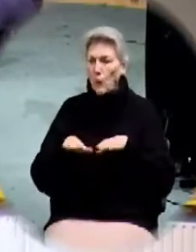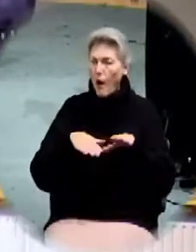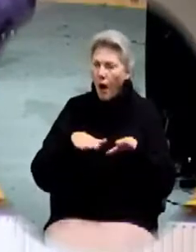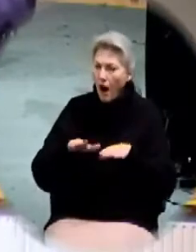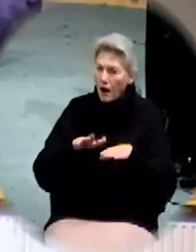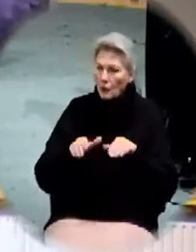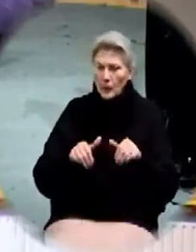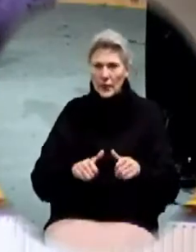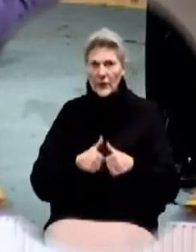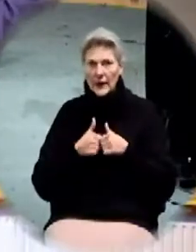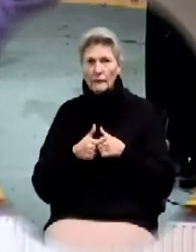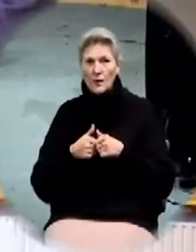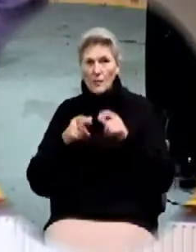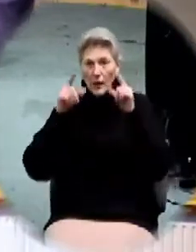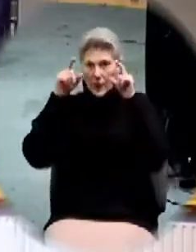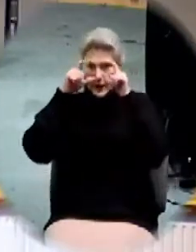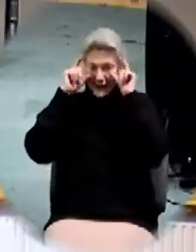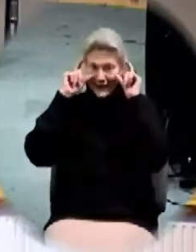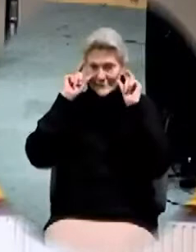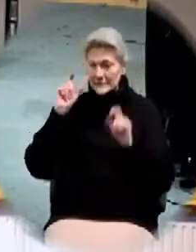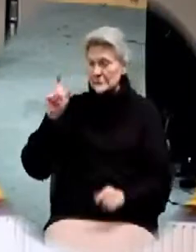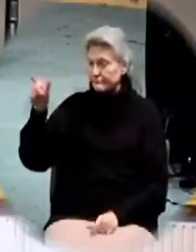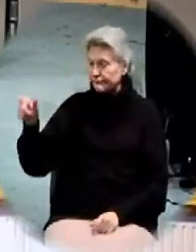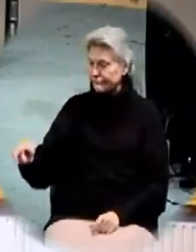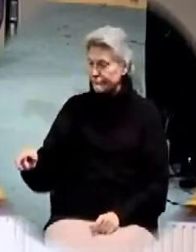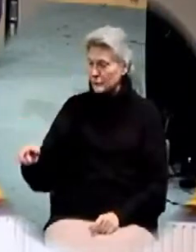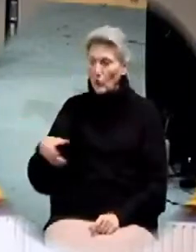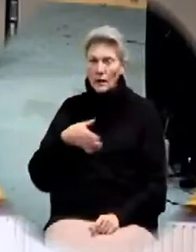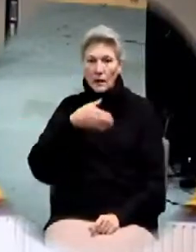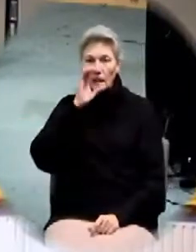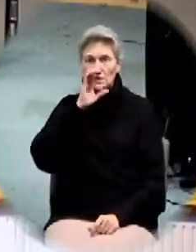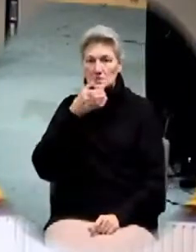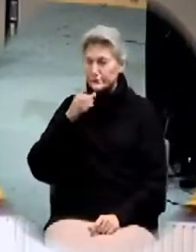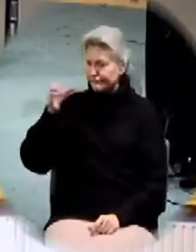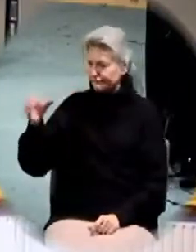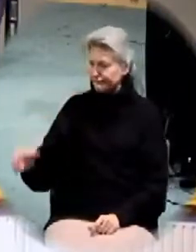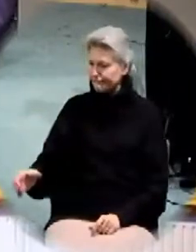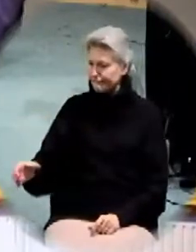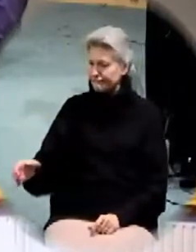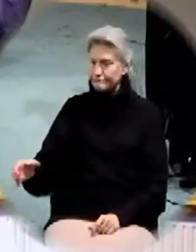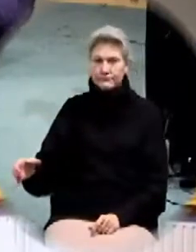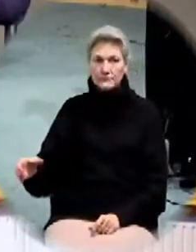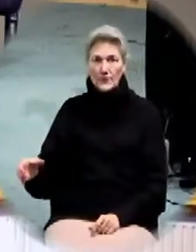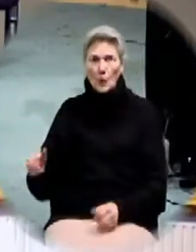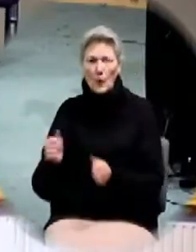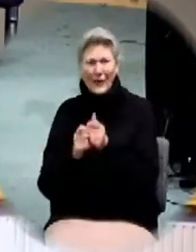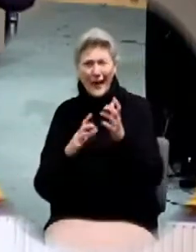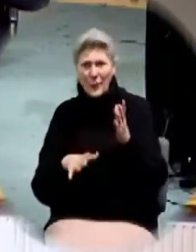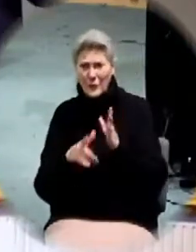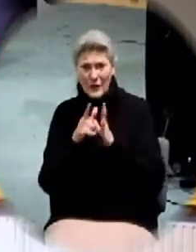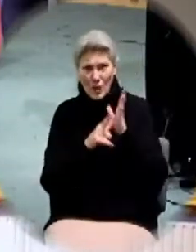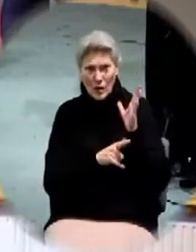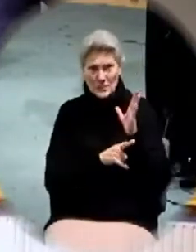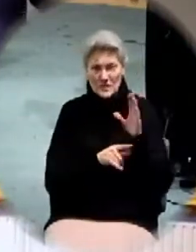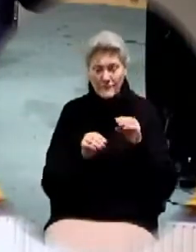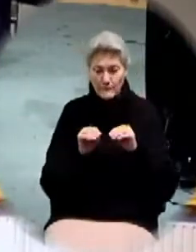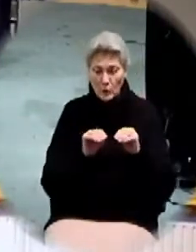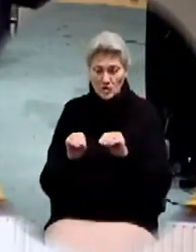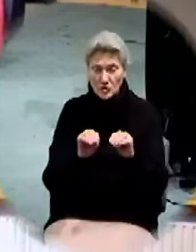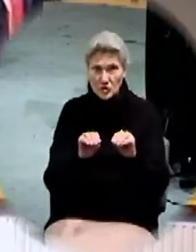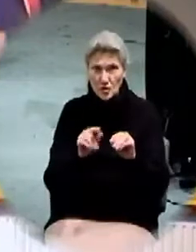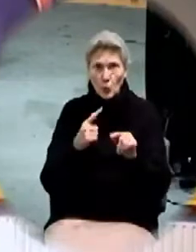we put our glasses on the table. You know, I've got a bottle of water here and it's sitting on this thing. Without the laws of motion,